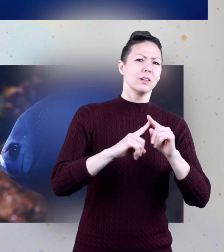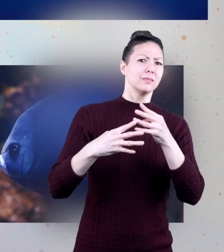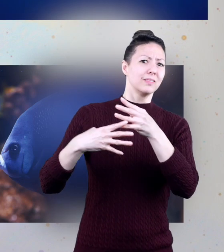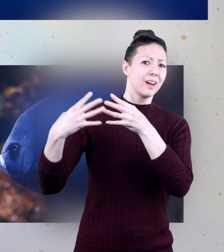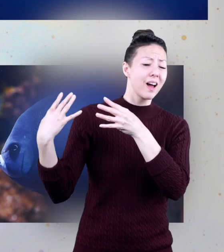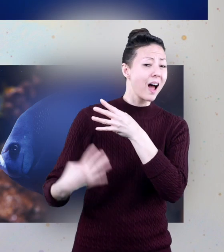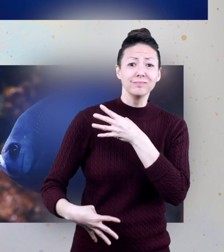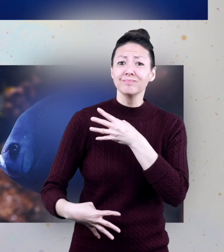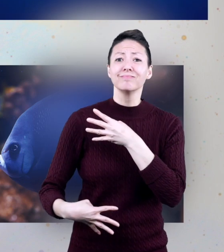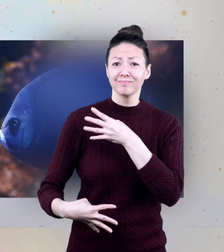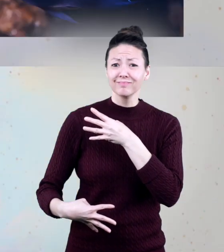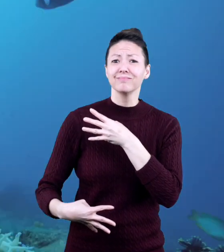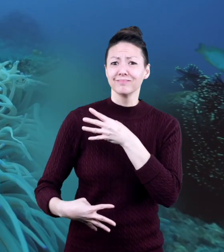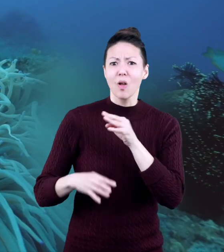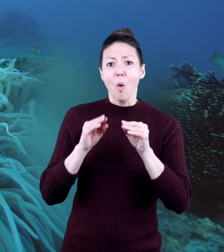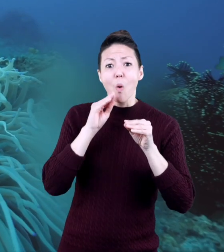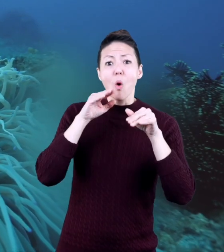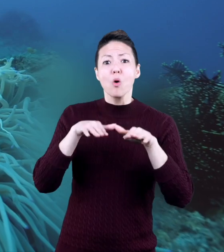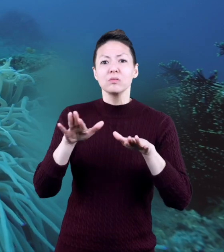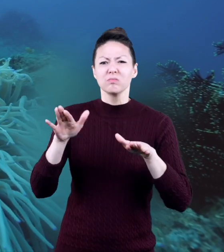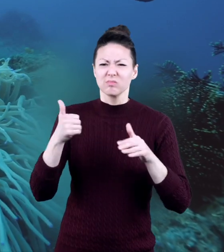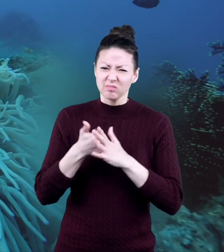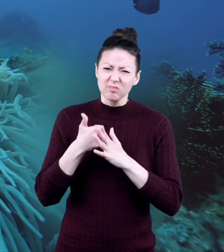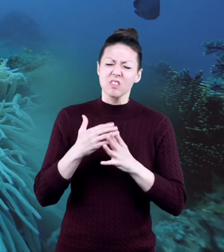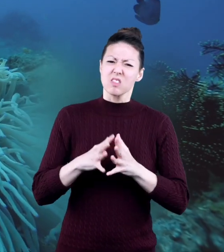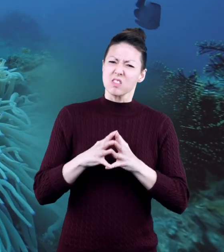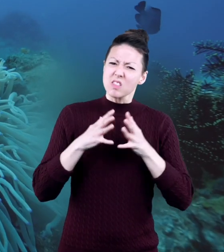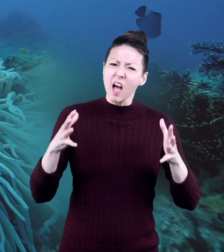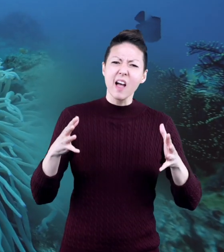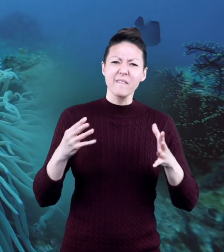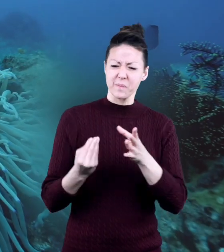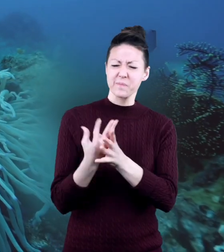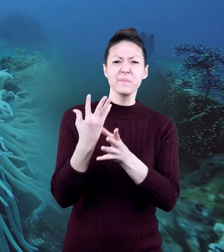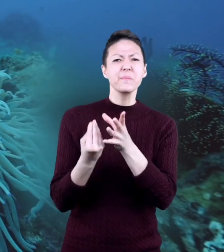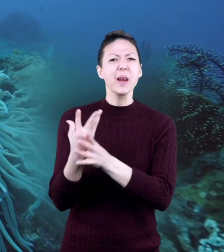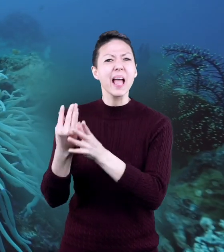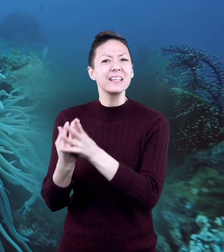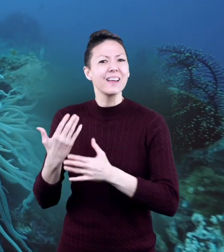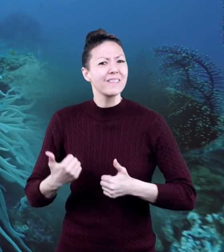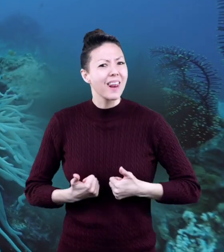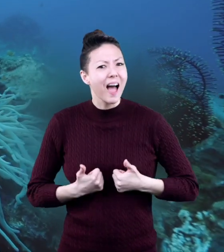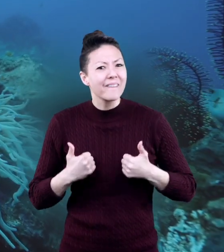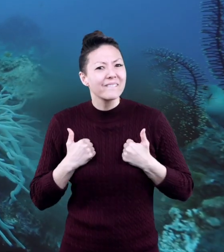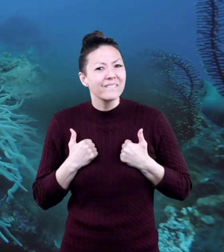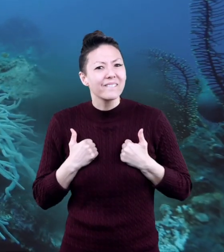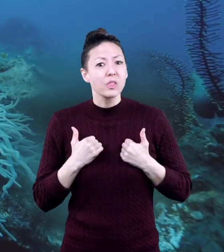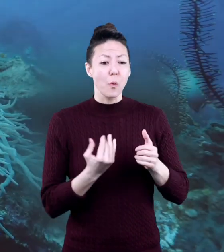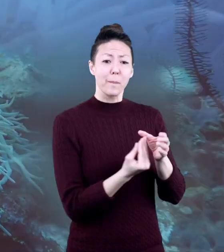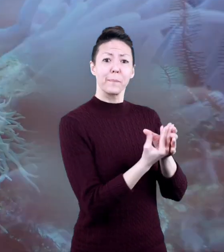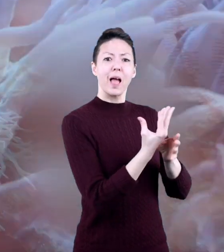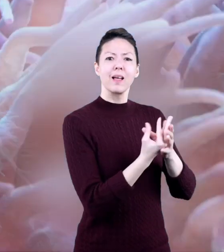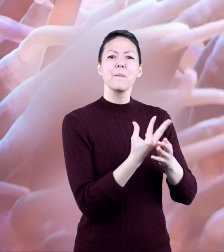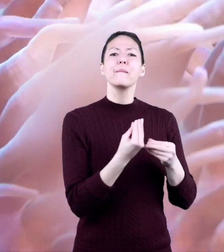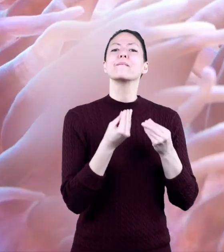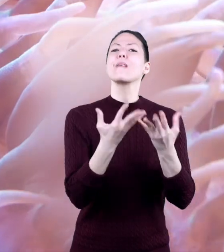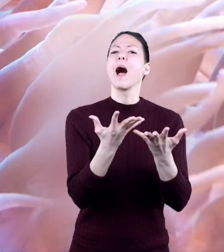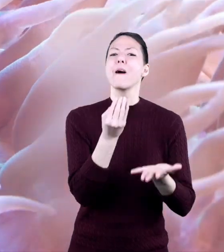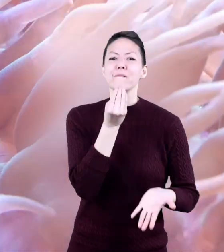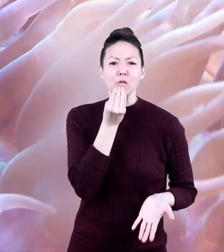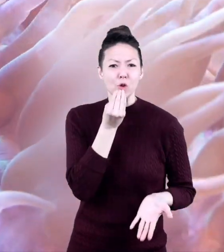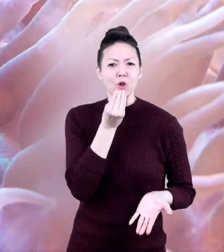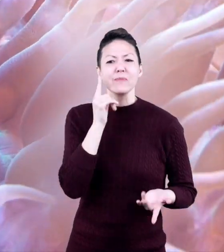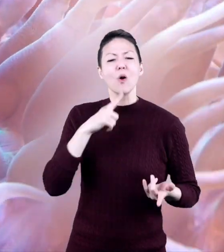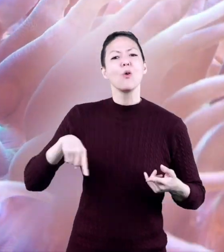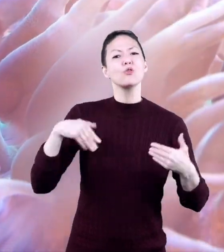and more oceans also have a lot of plant life many of those plants provide